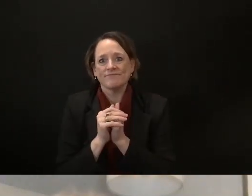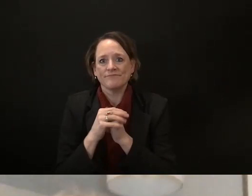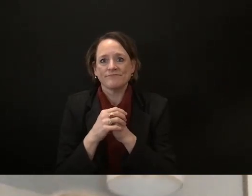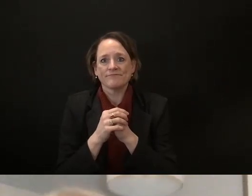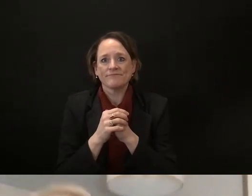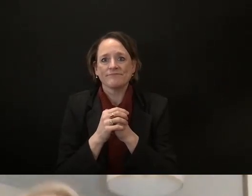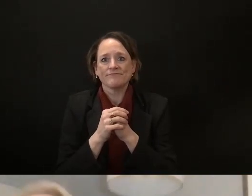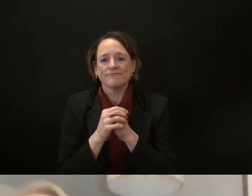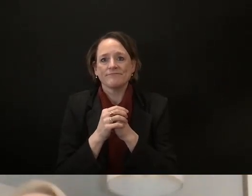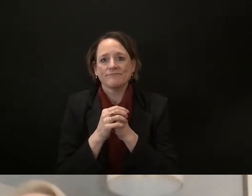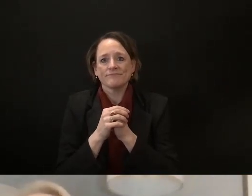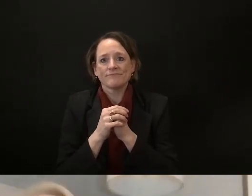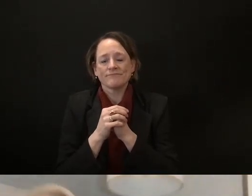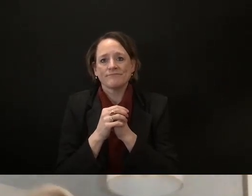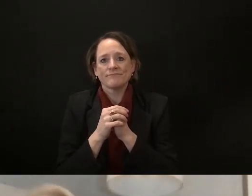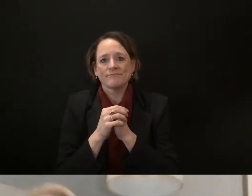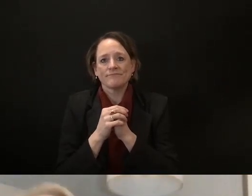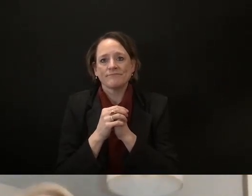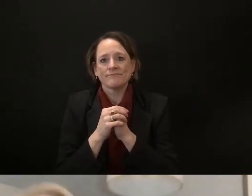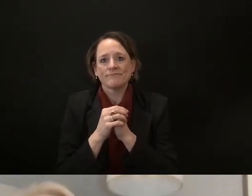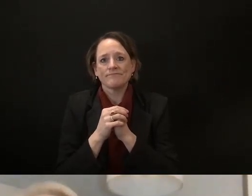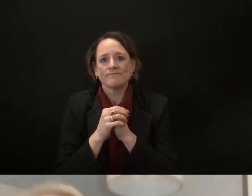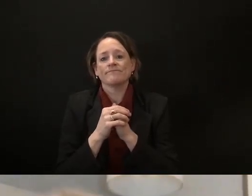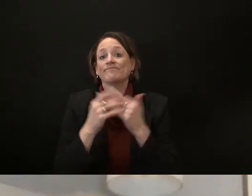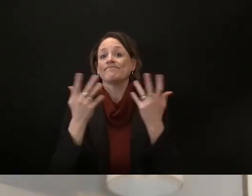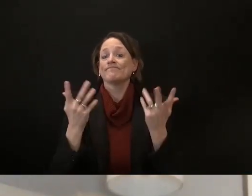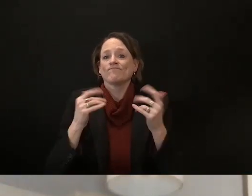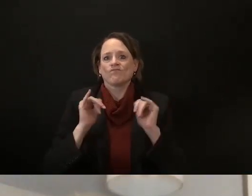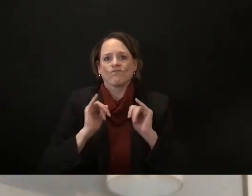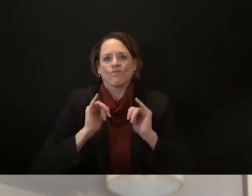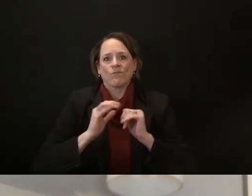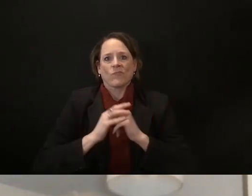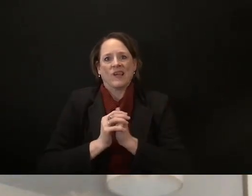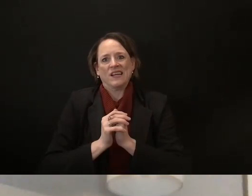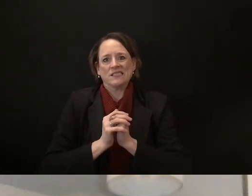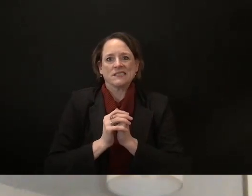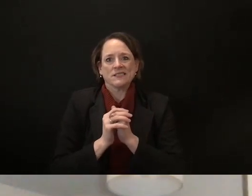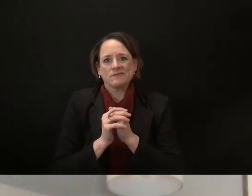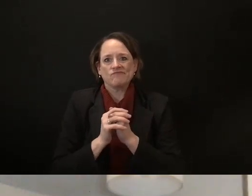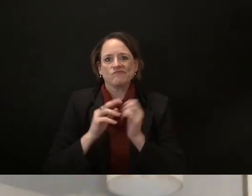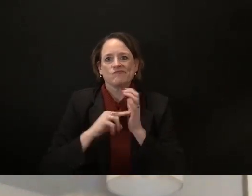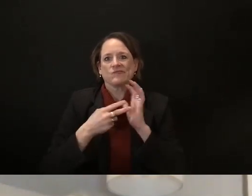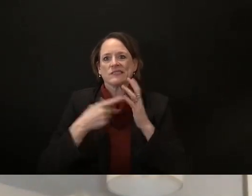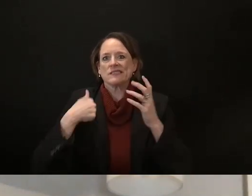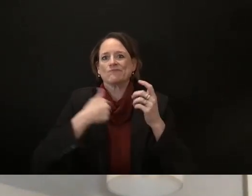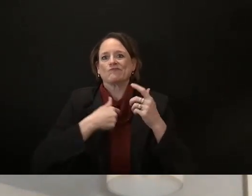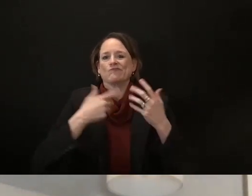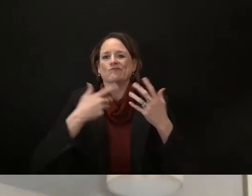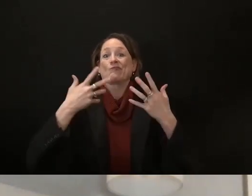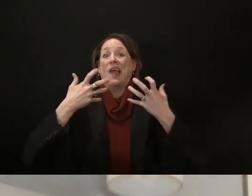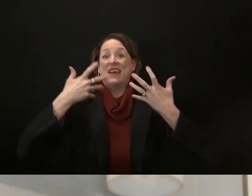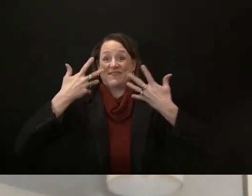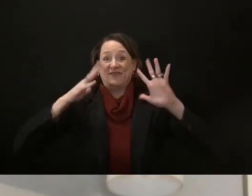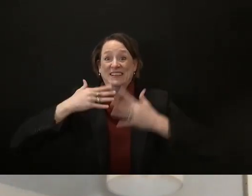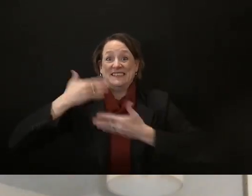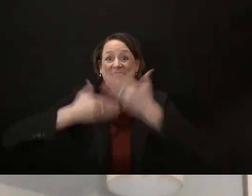of being the least active full-time legislature in the entire country and of course that overlaps with the